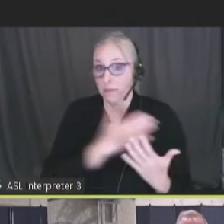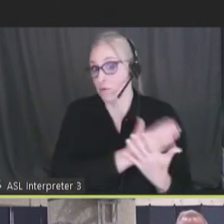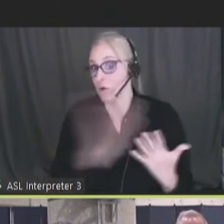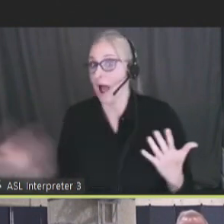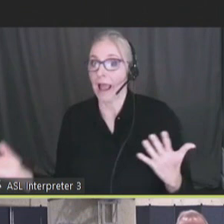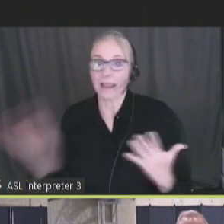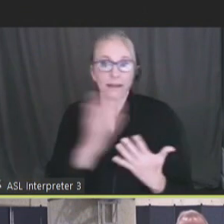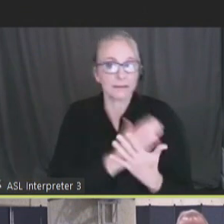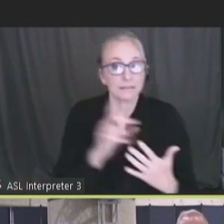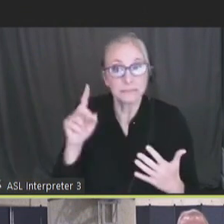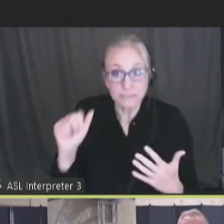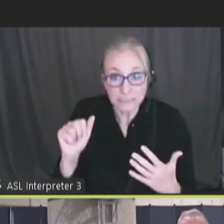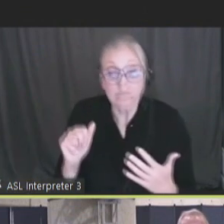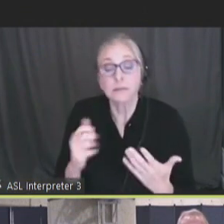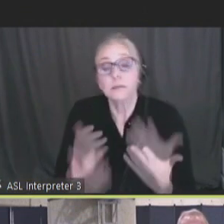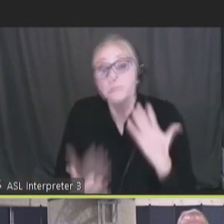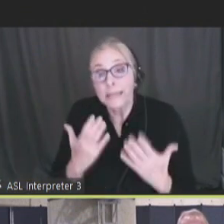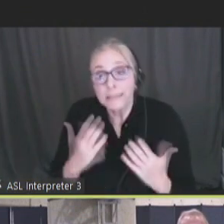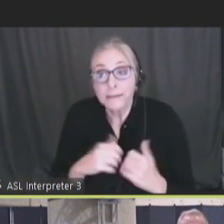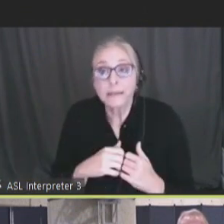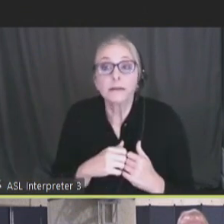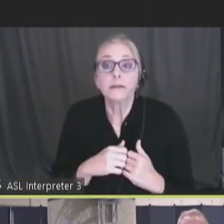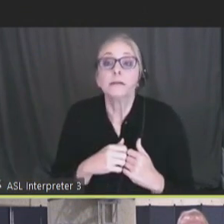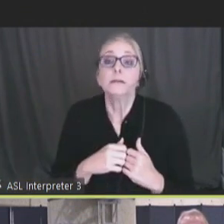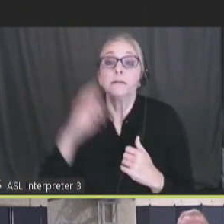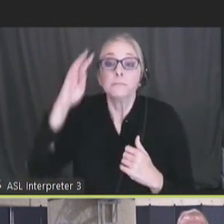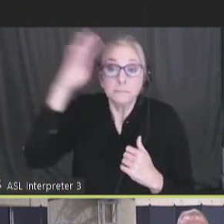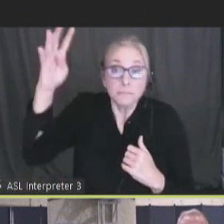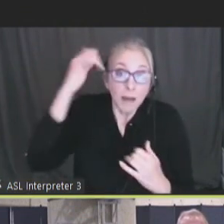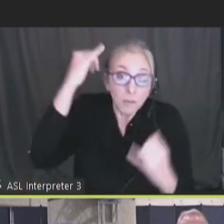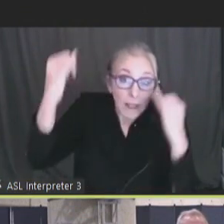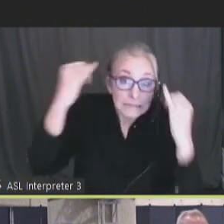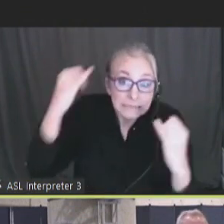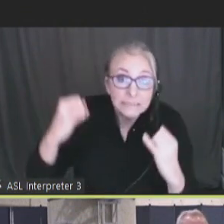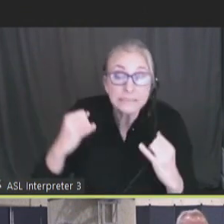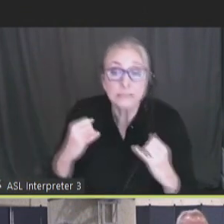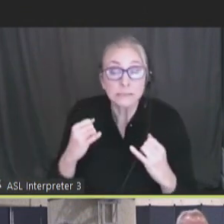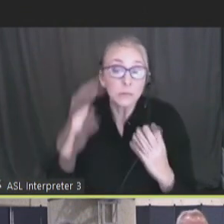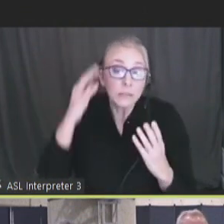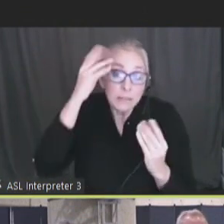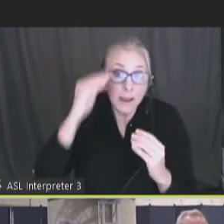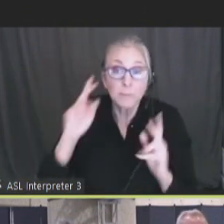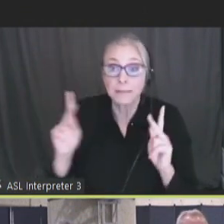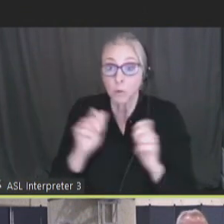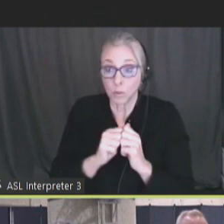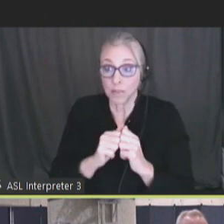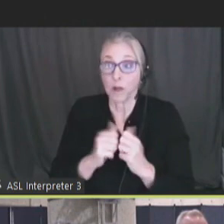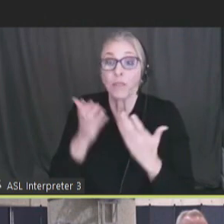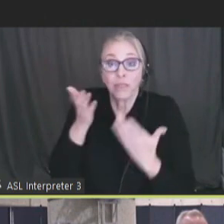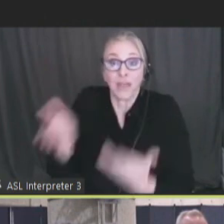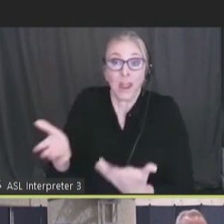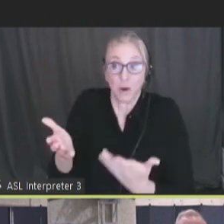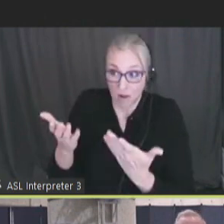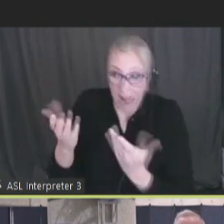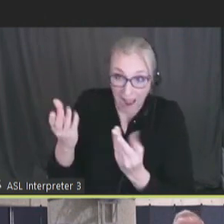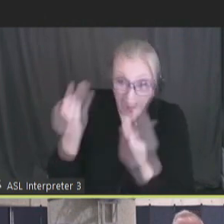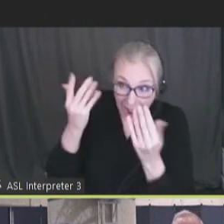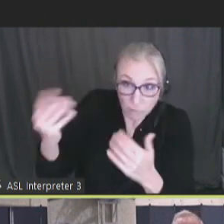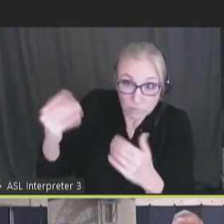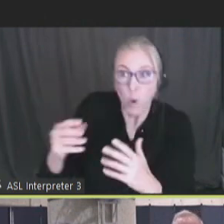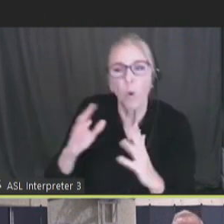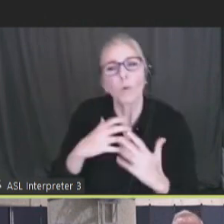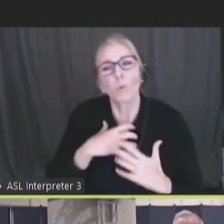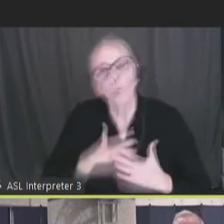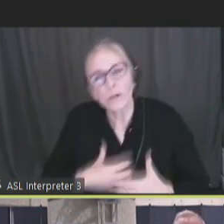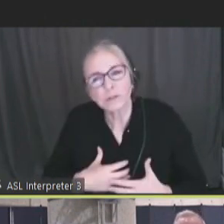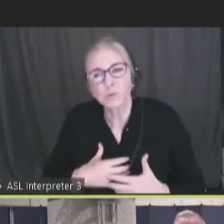disabilities, there might be innovations that you are thinking about or that people who are out in the field are saying, wow, if we could only do it this